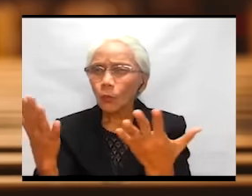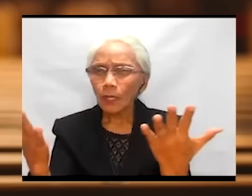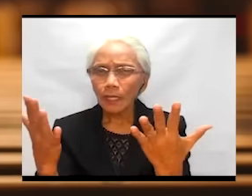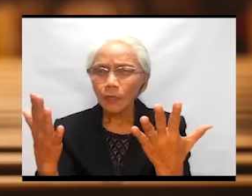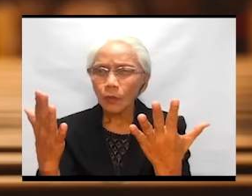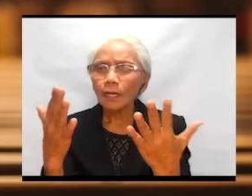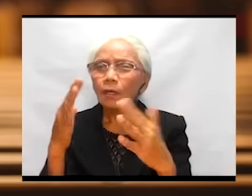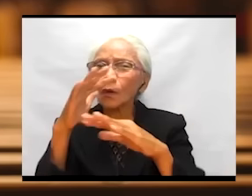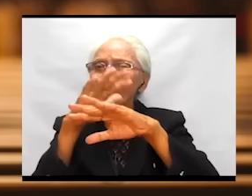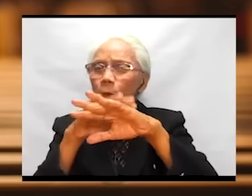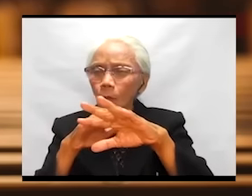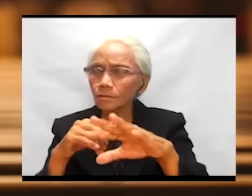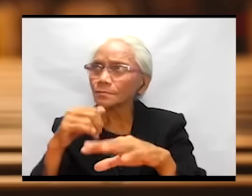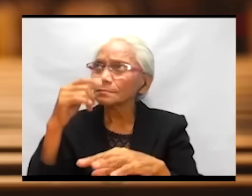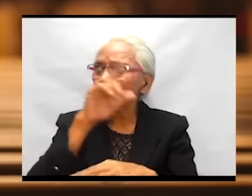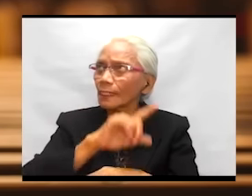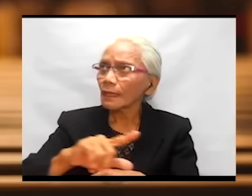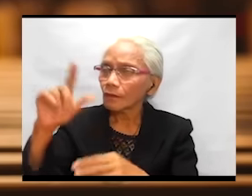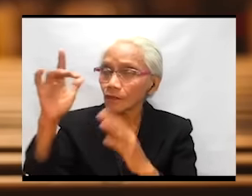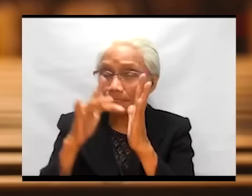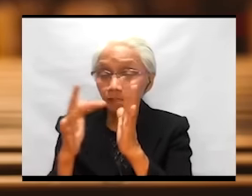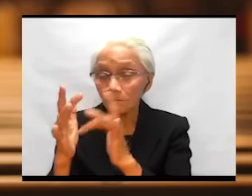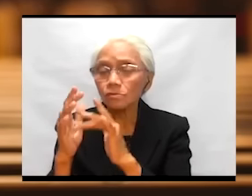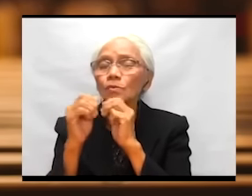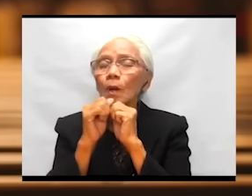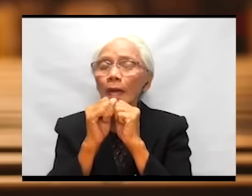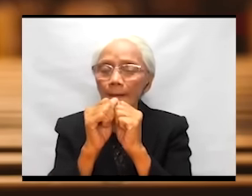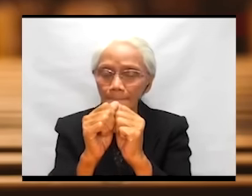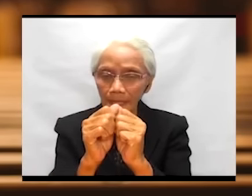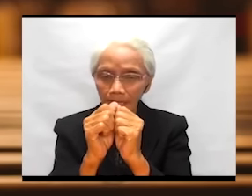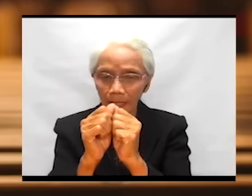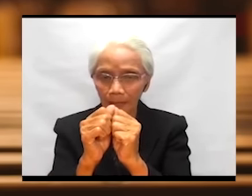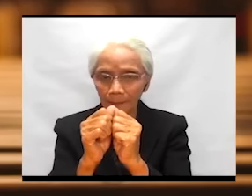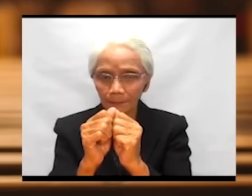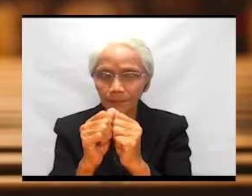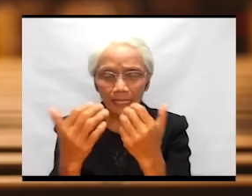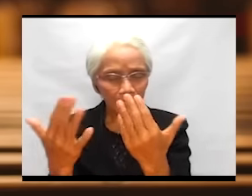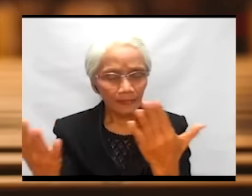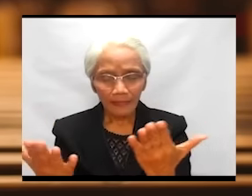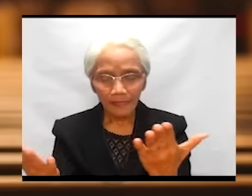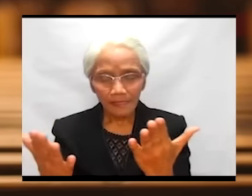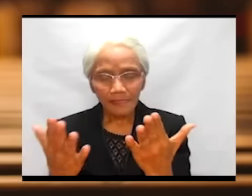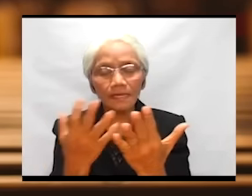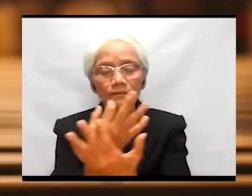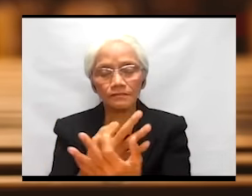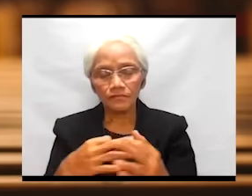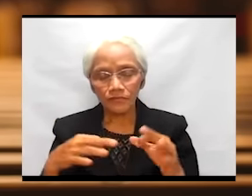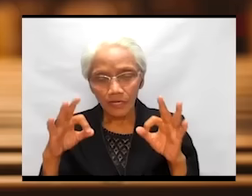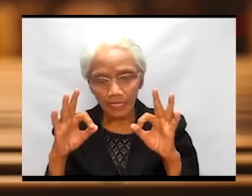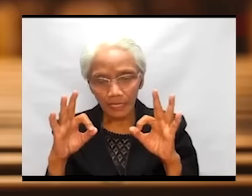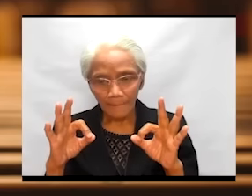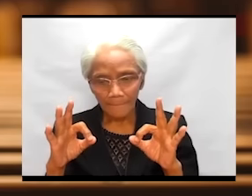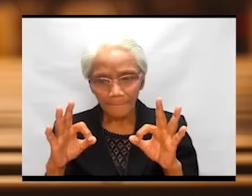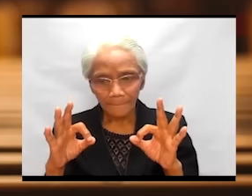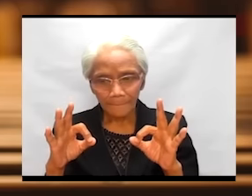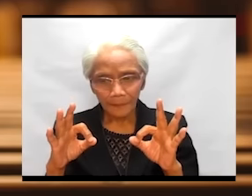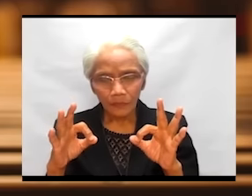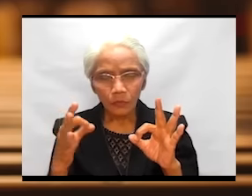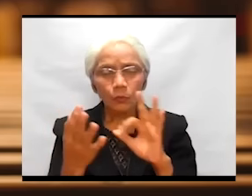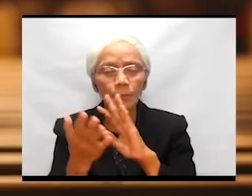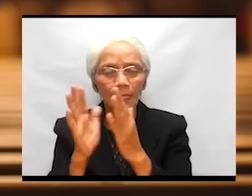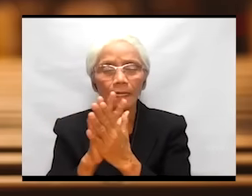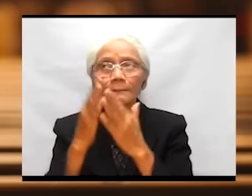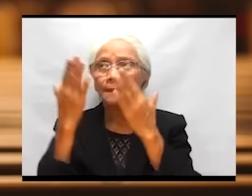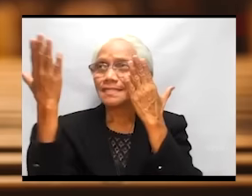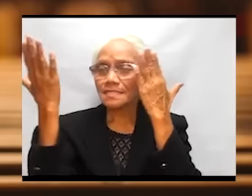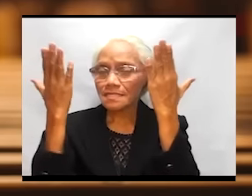to accompany him in this freedom to be a servant of